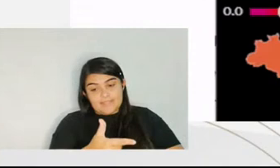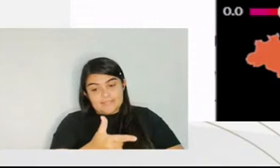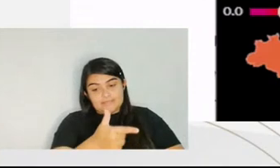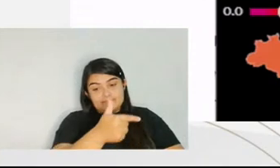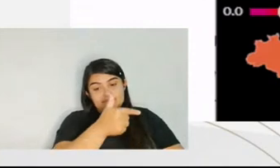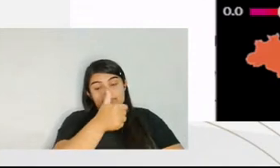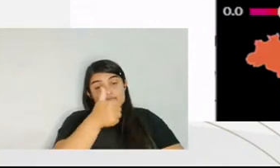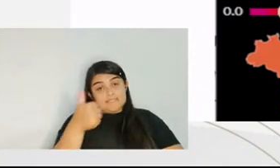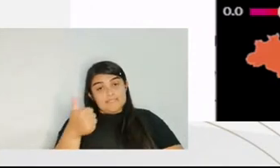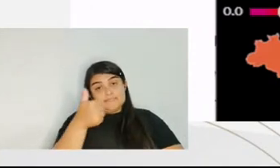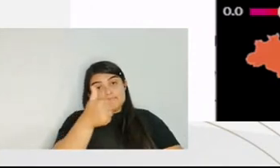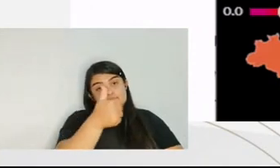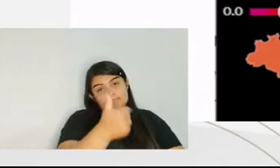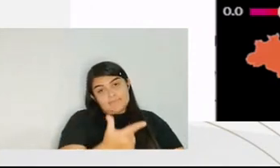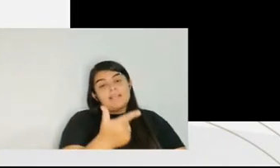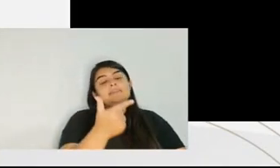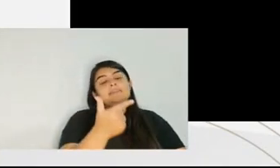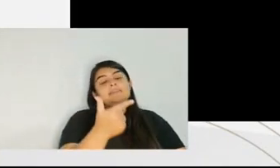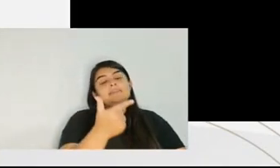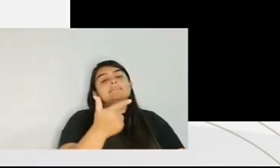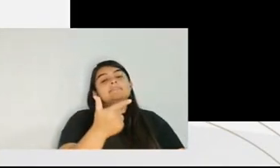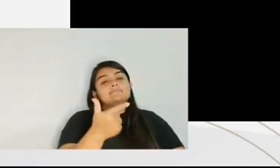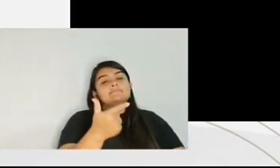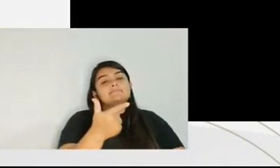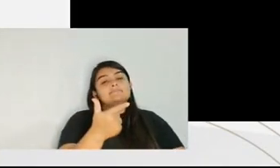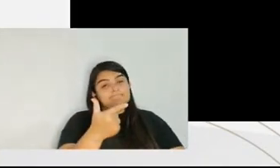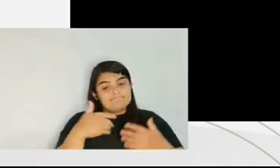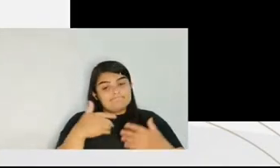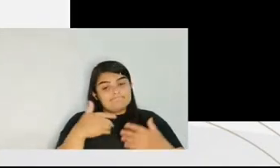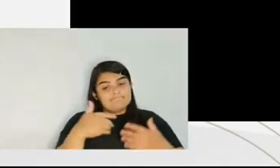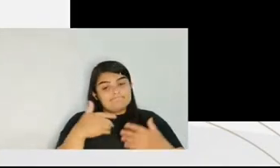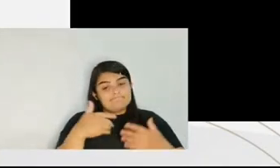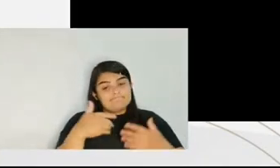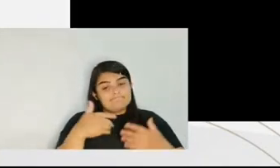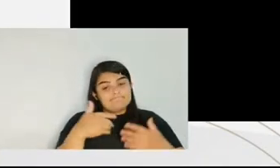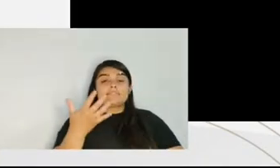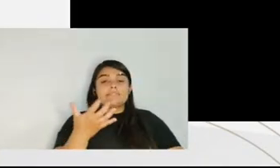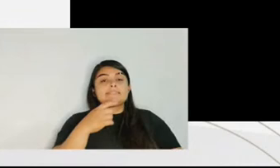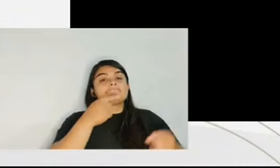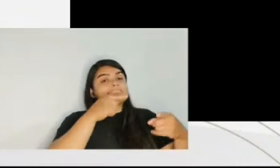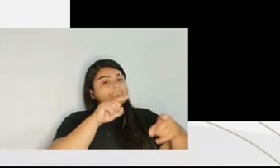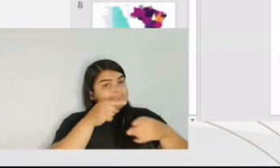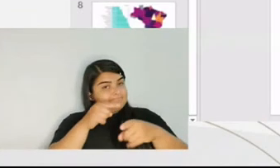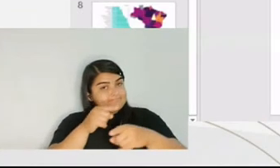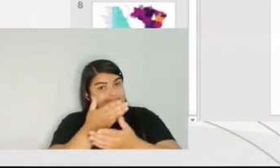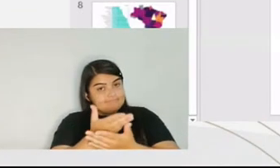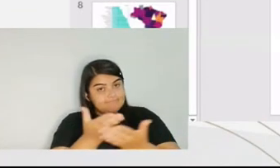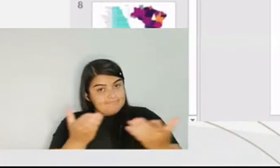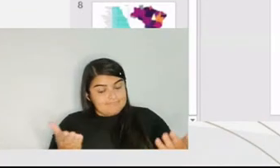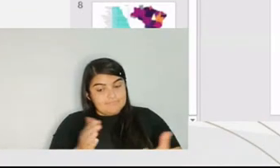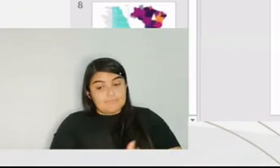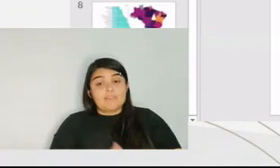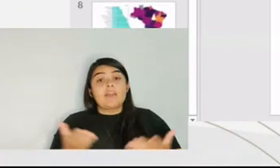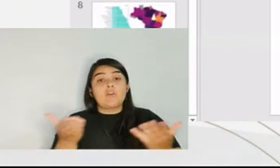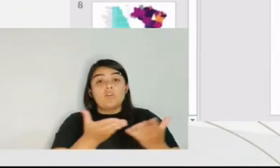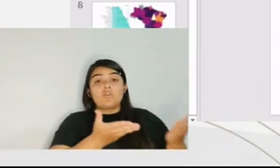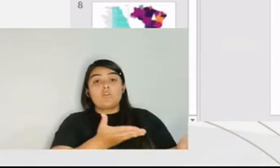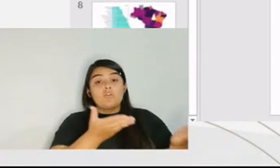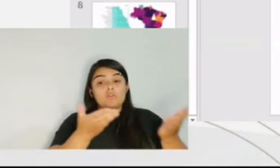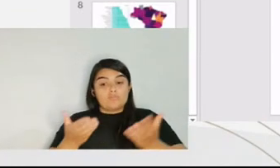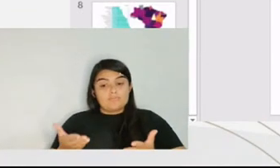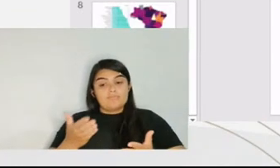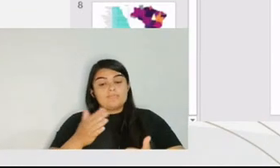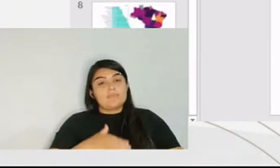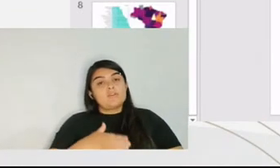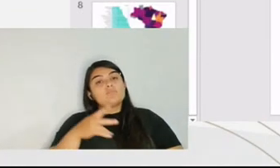112th global ranking. So that's quite bad. And